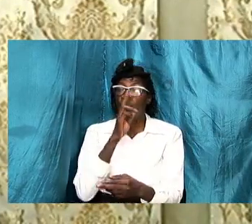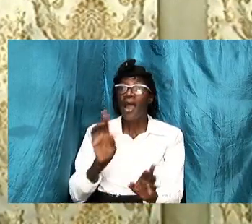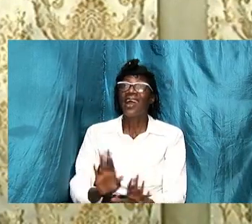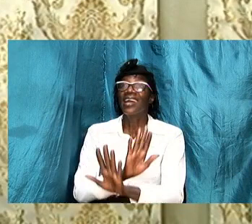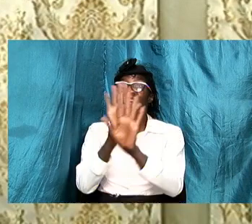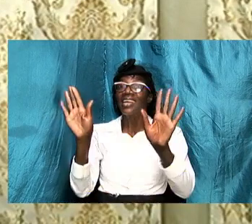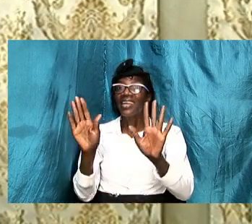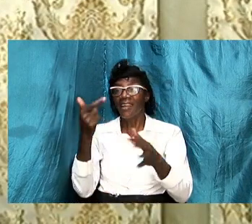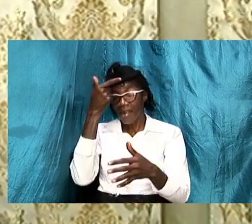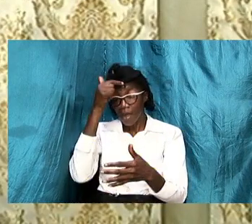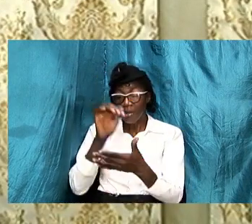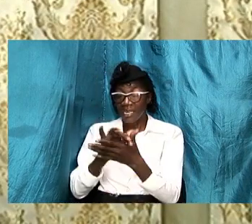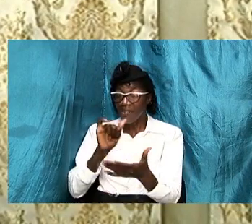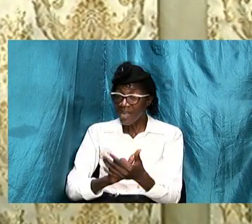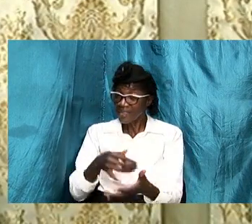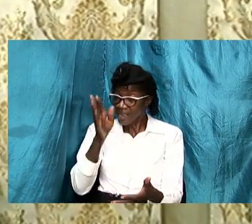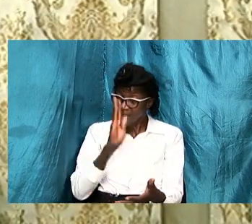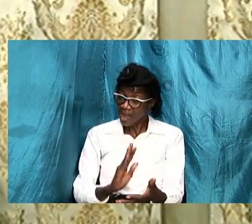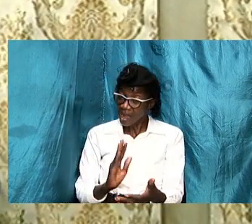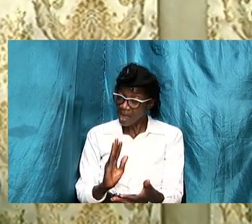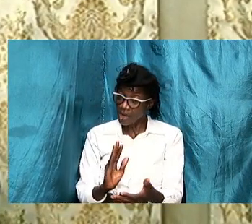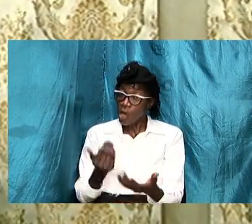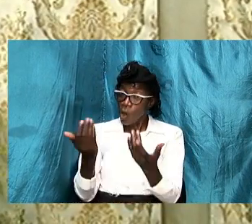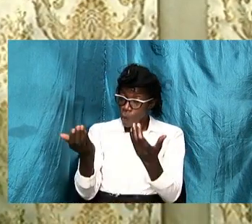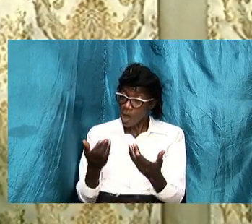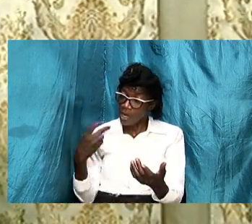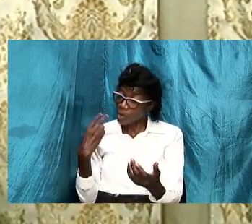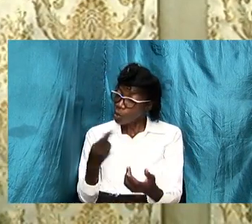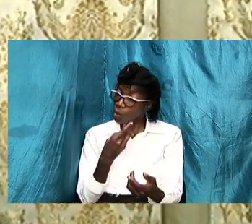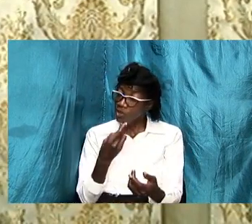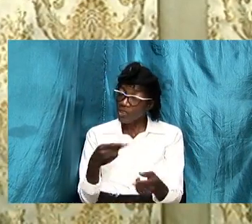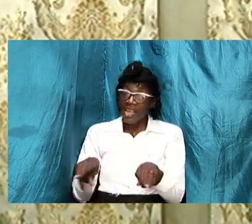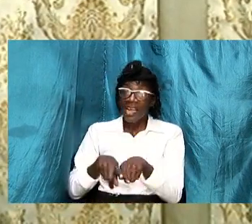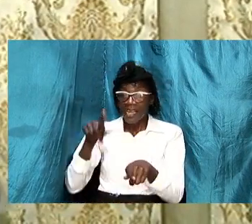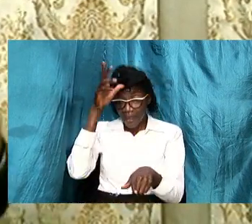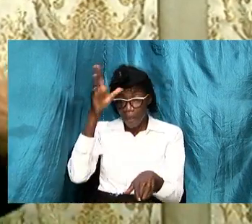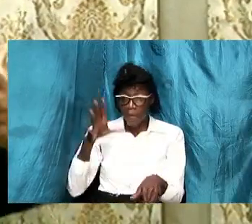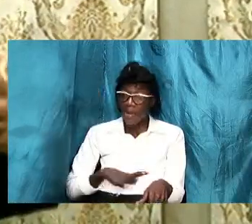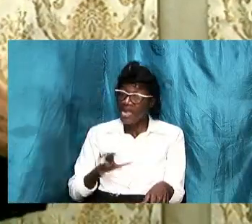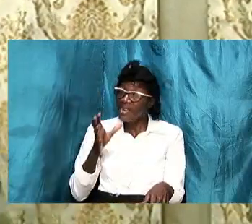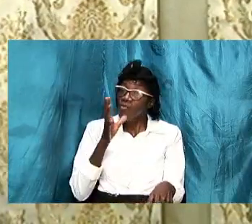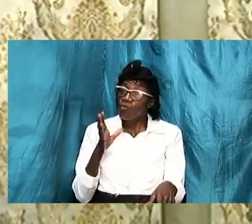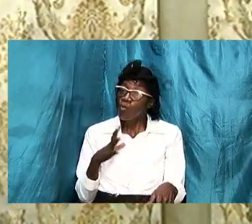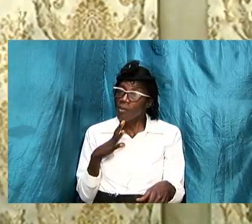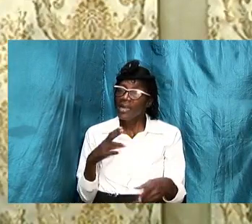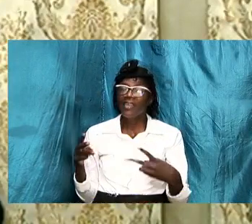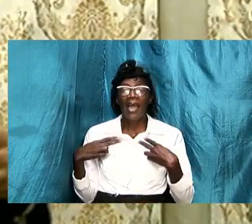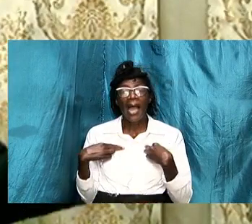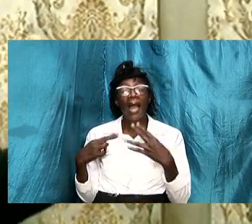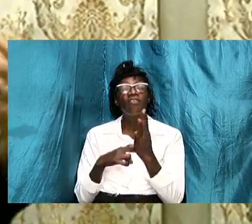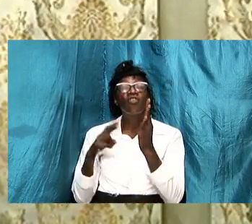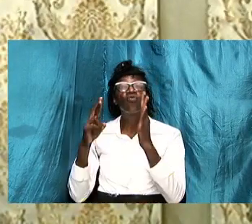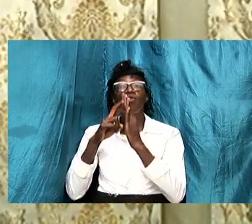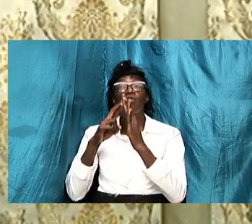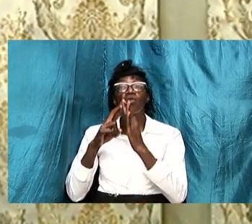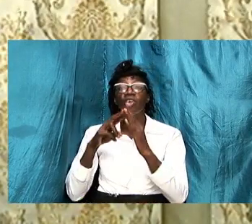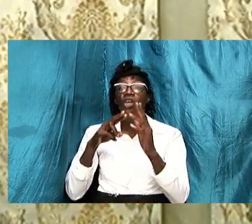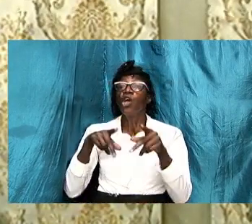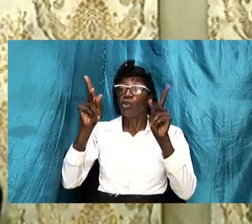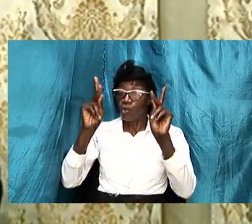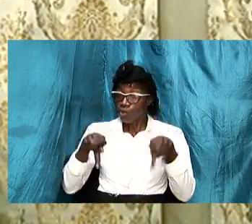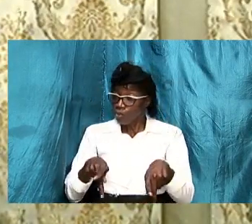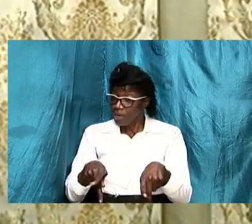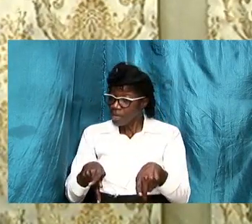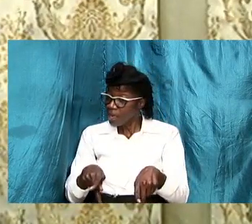believe that god's intention is for us as men and as women to have rules to play our